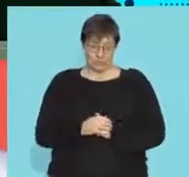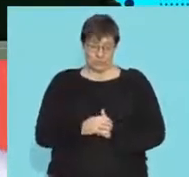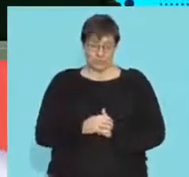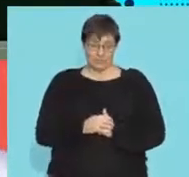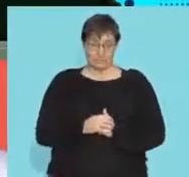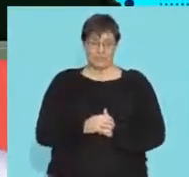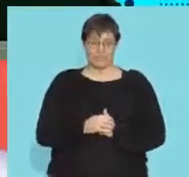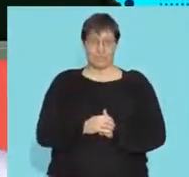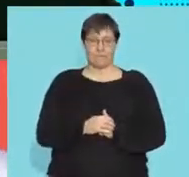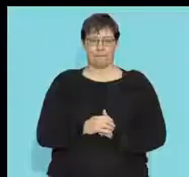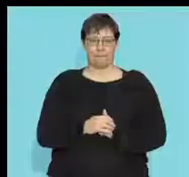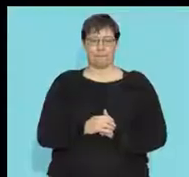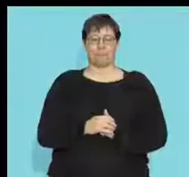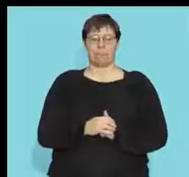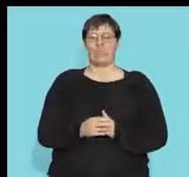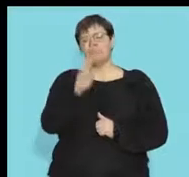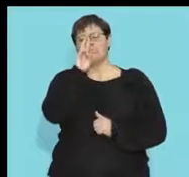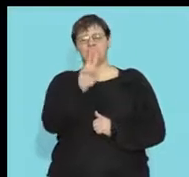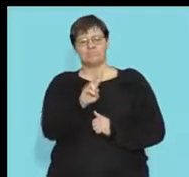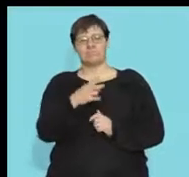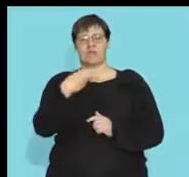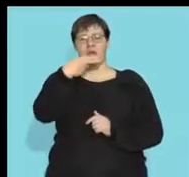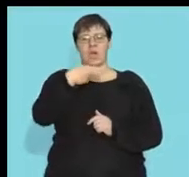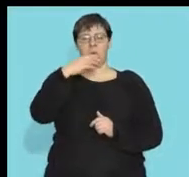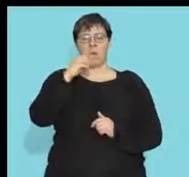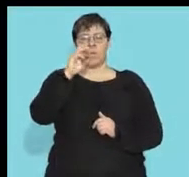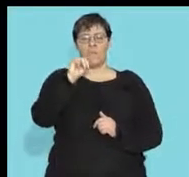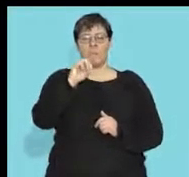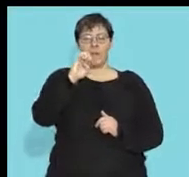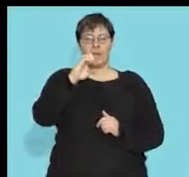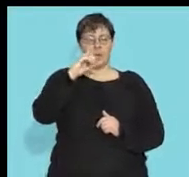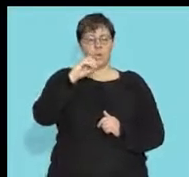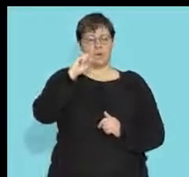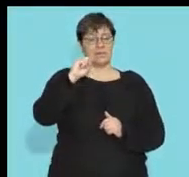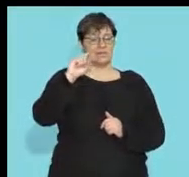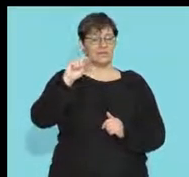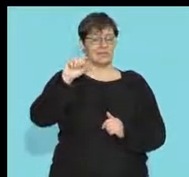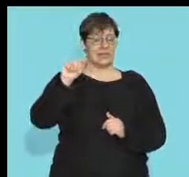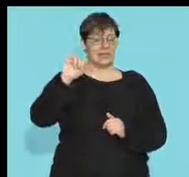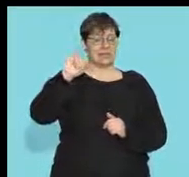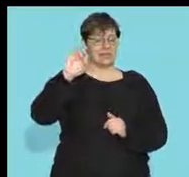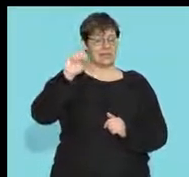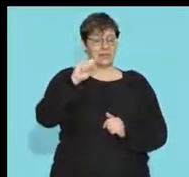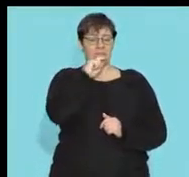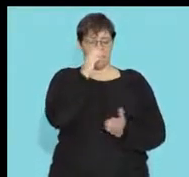dioxide so when we look at it remember as i said homeostasis is this whole thing about